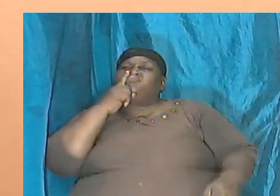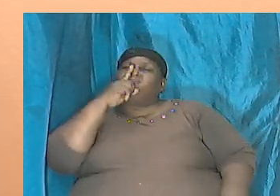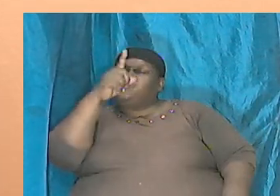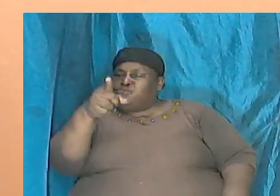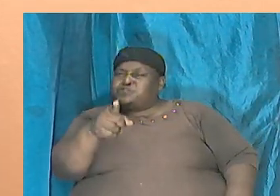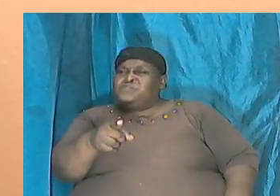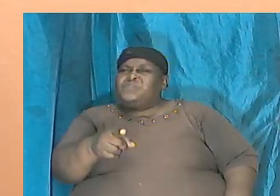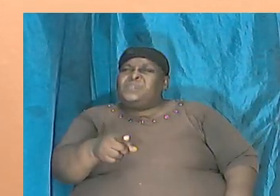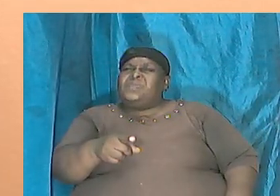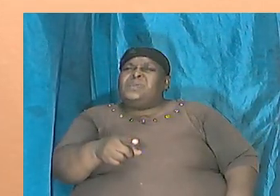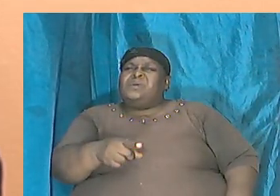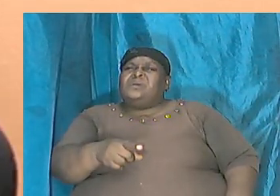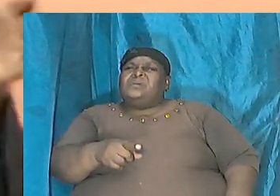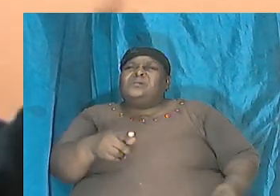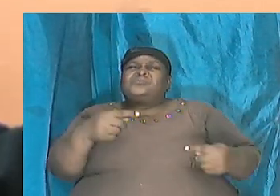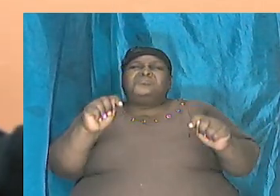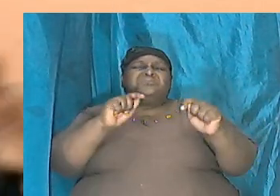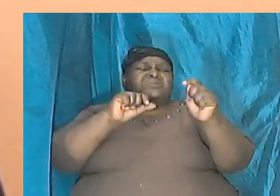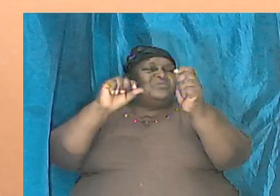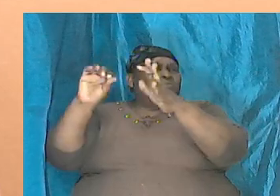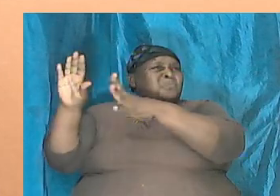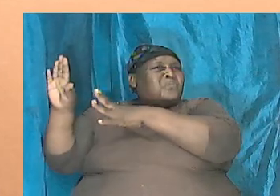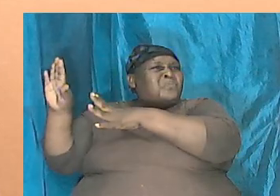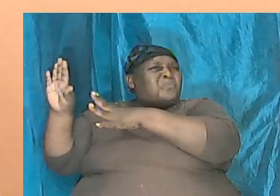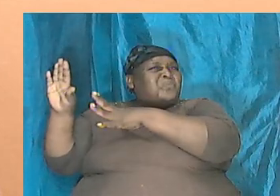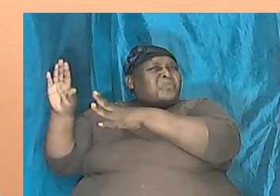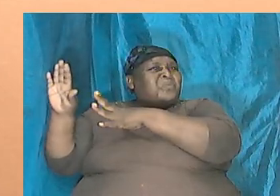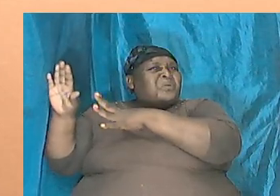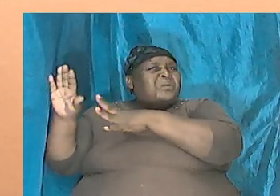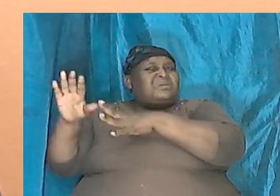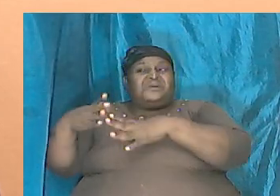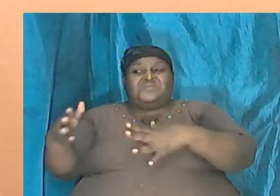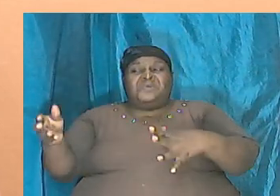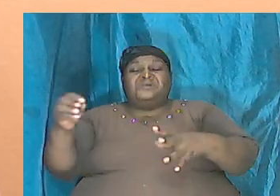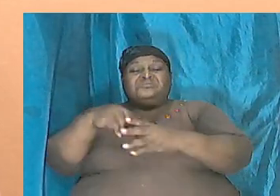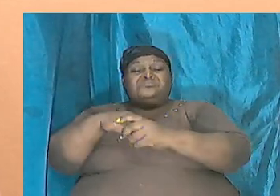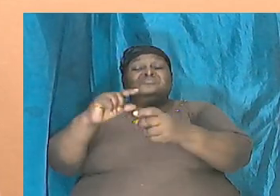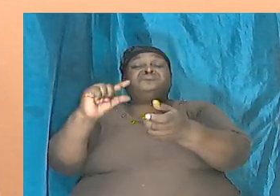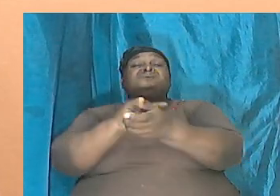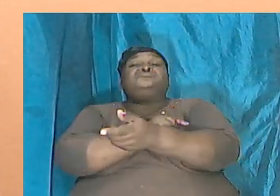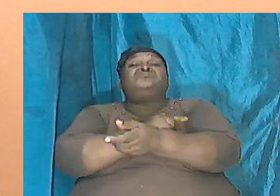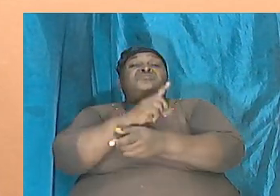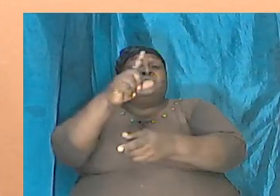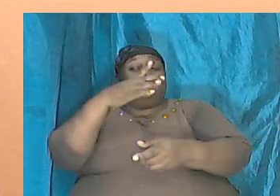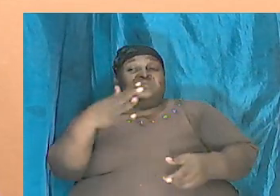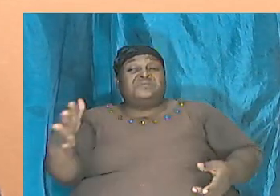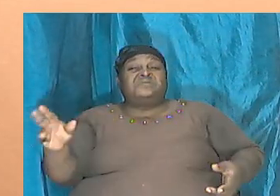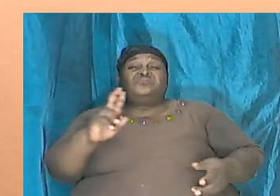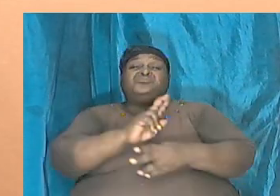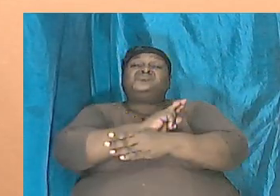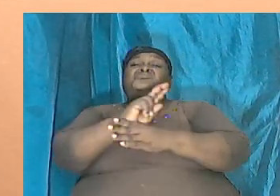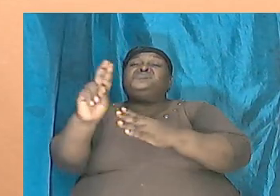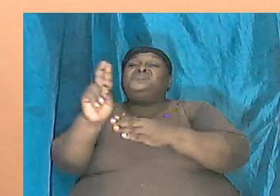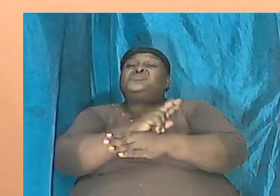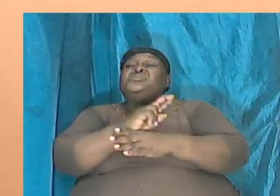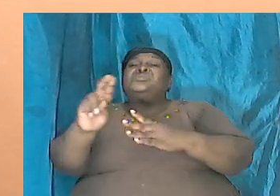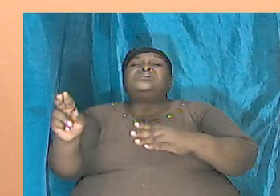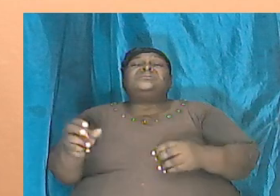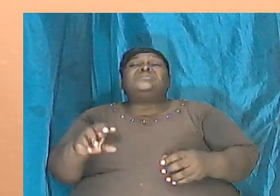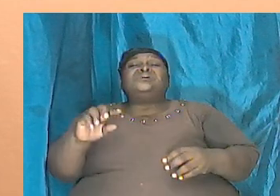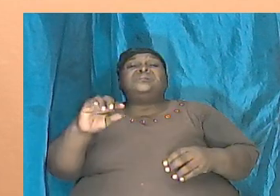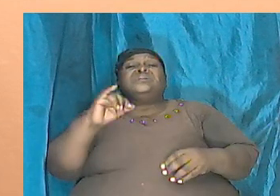discredit everything that is in Genesis, one of the things they have used is the existence